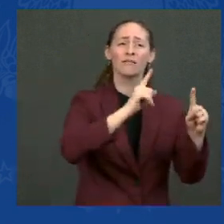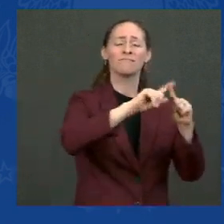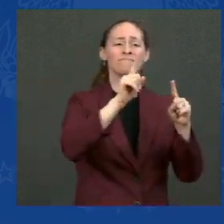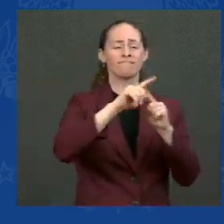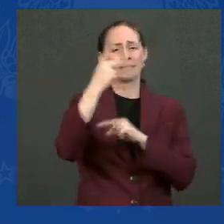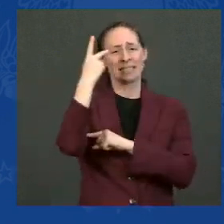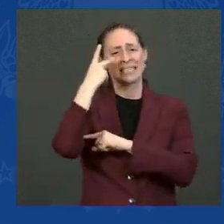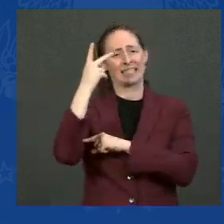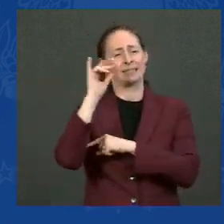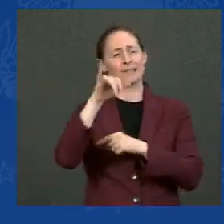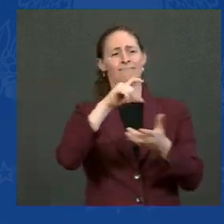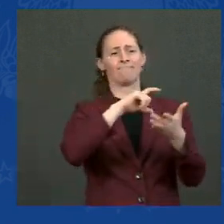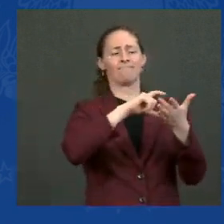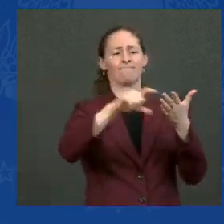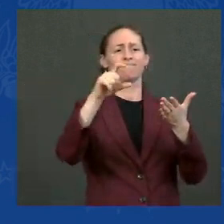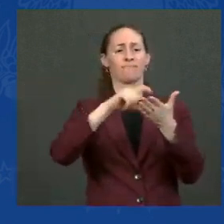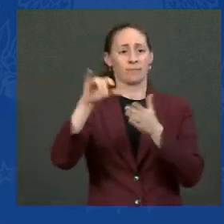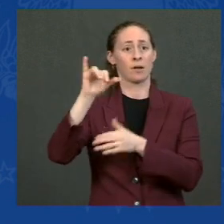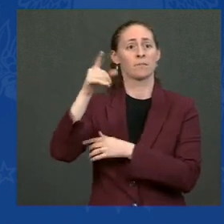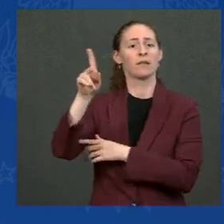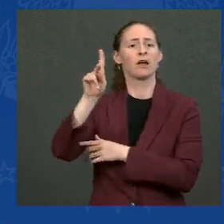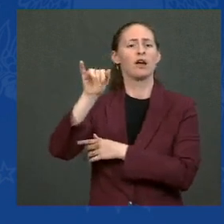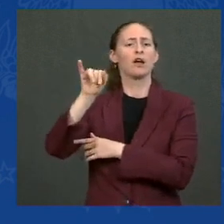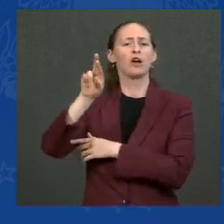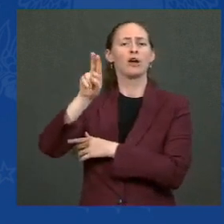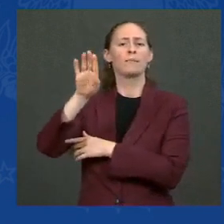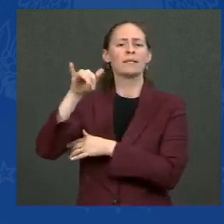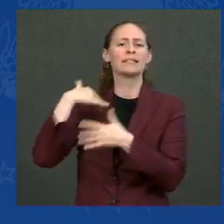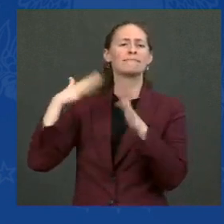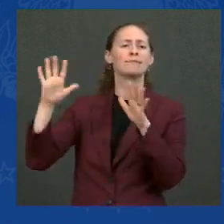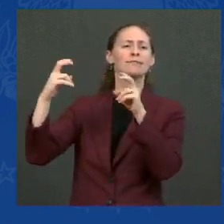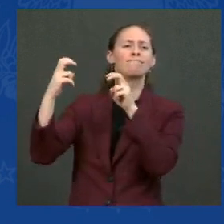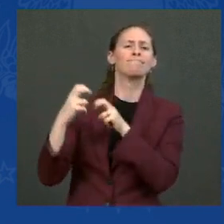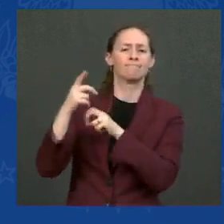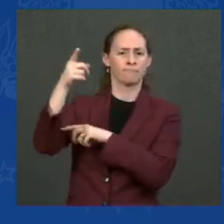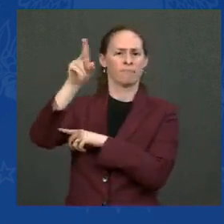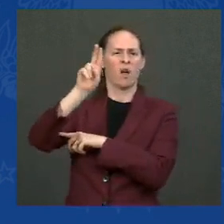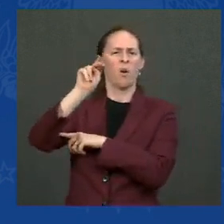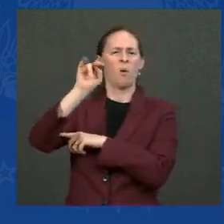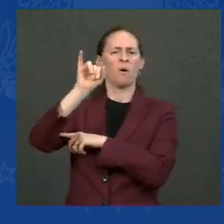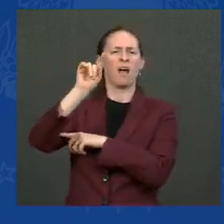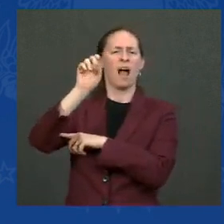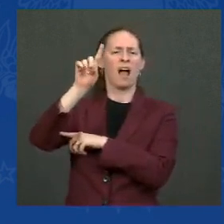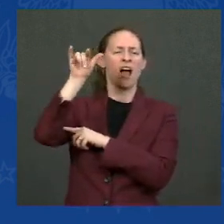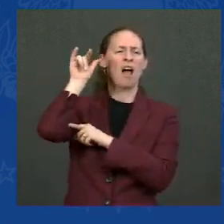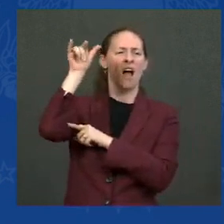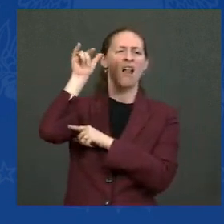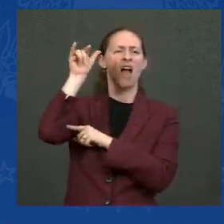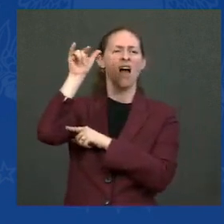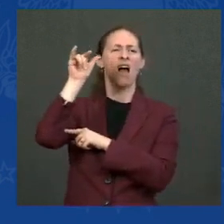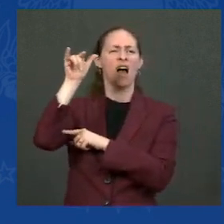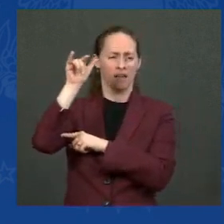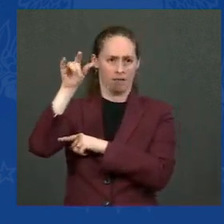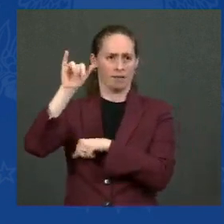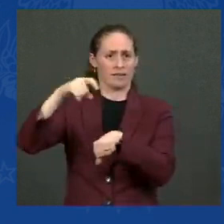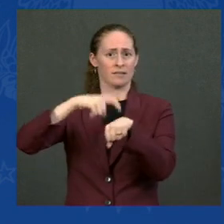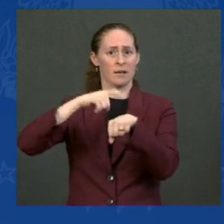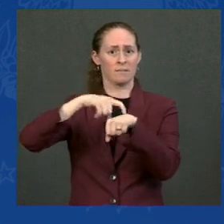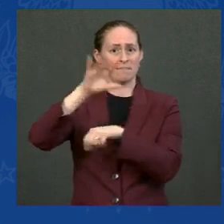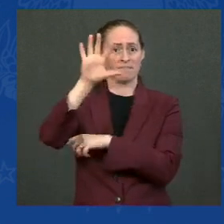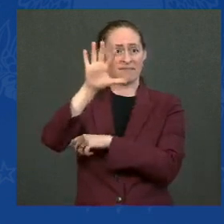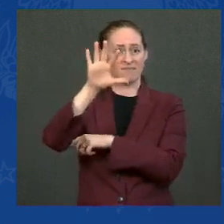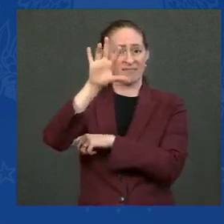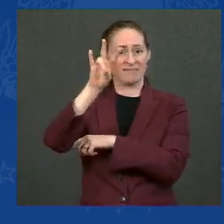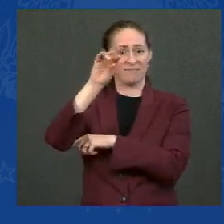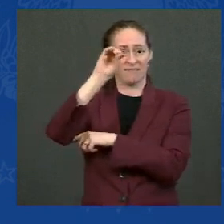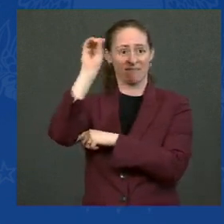United Airlines, who's here today. United went from 59 percent of their employees to 99 percent of their employees in less than